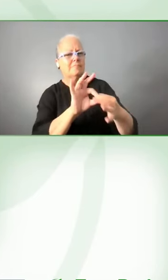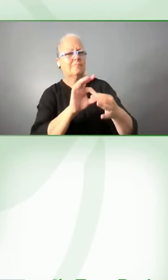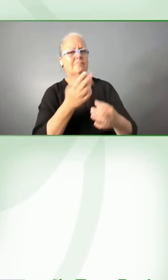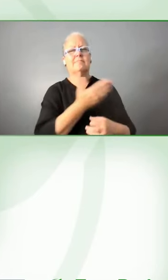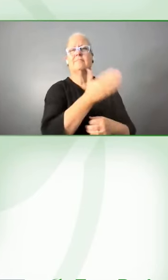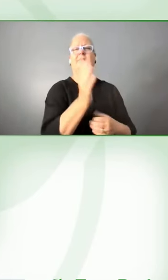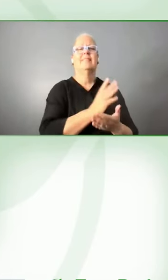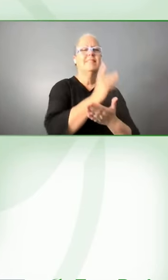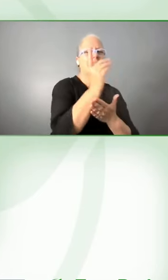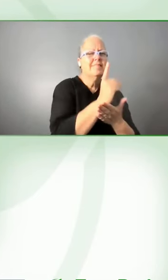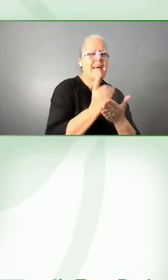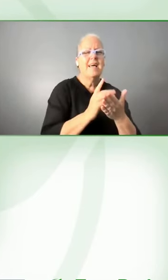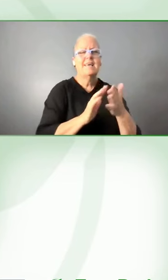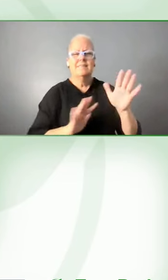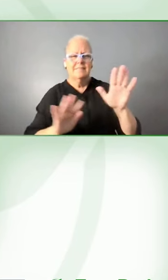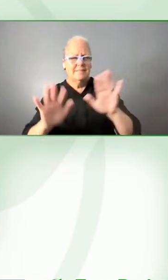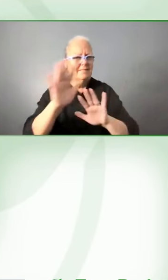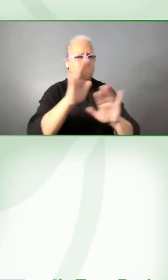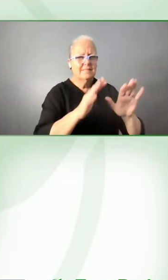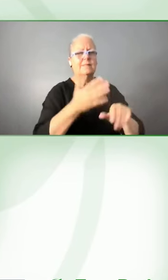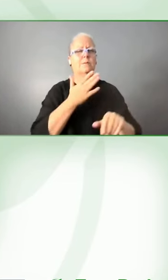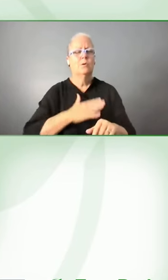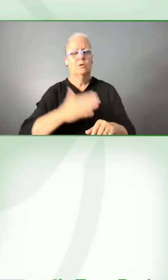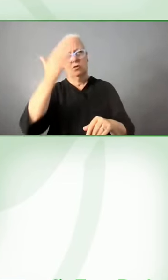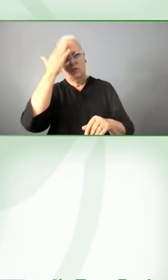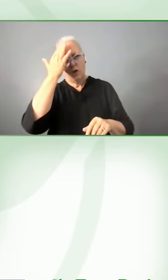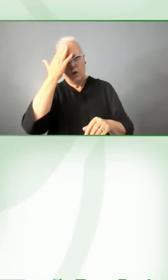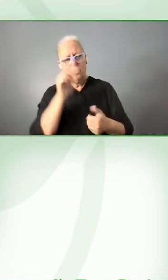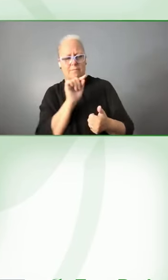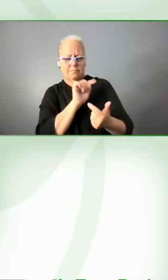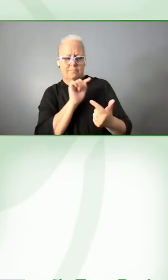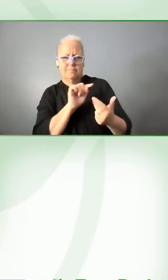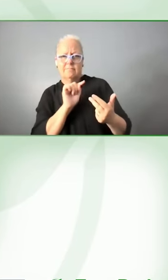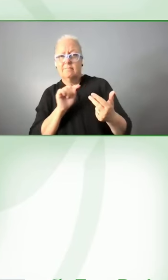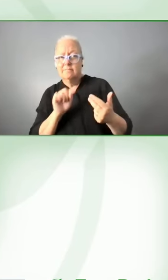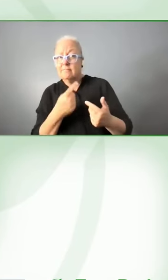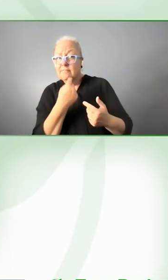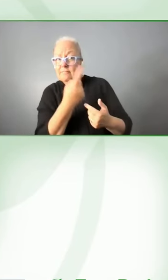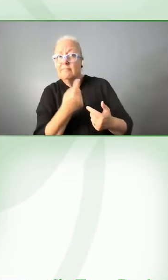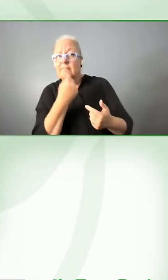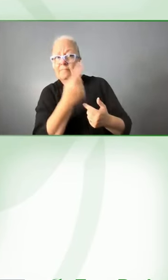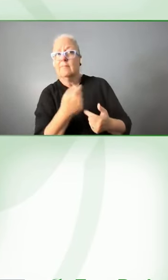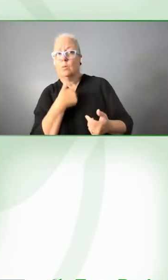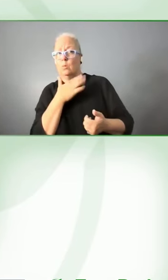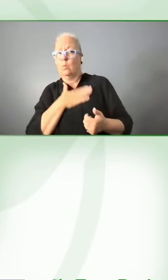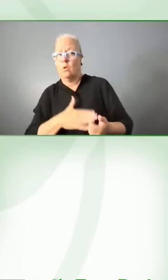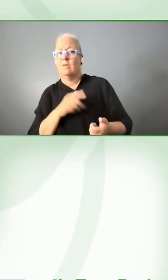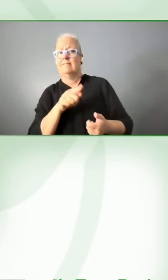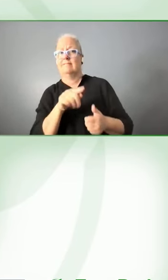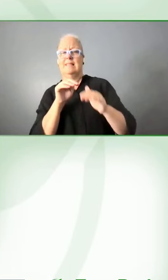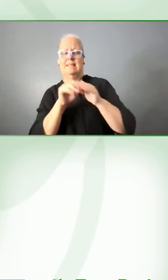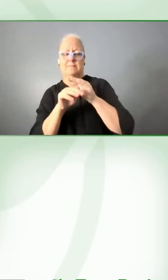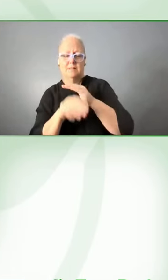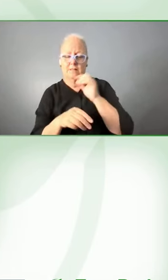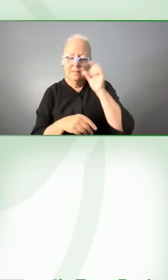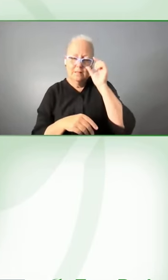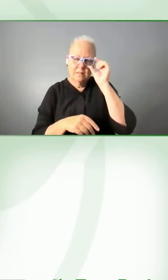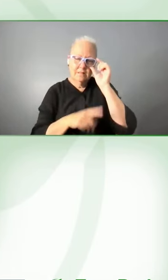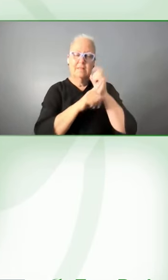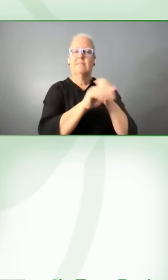negotiating about terms we use to identify elements and their place on the web page or on the phone screen